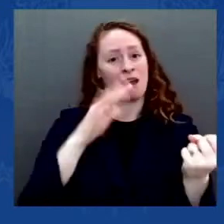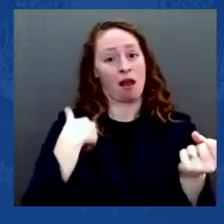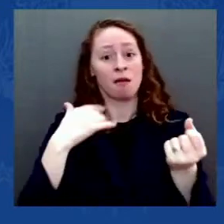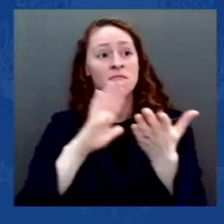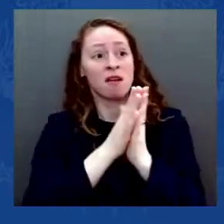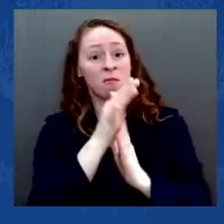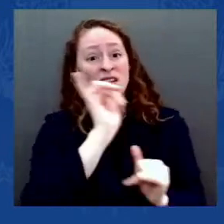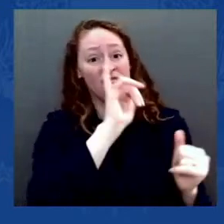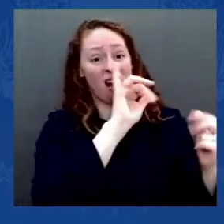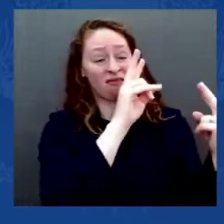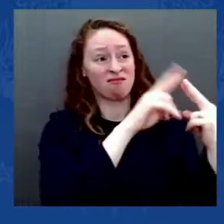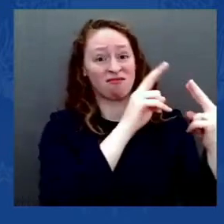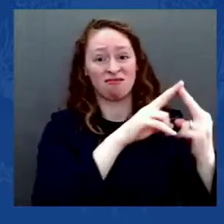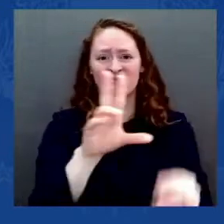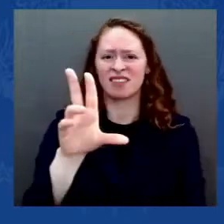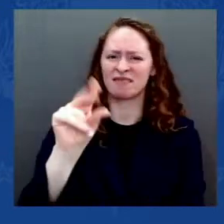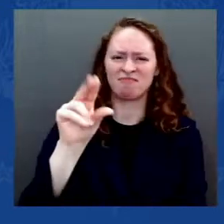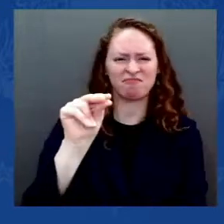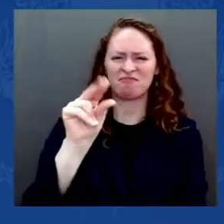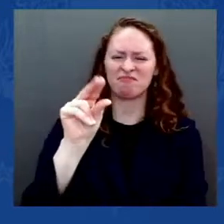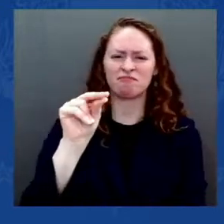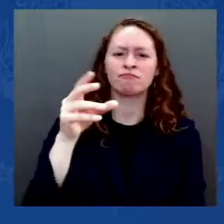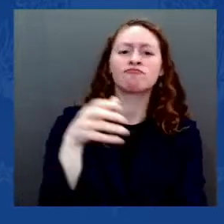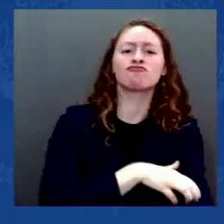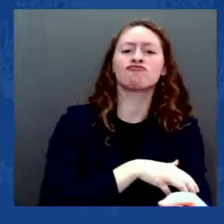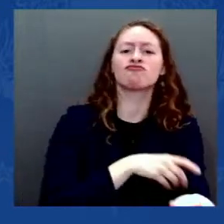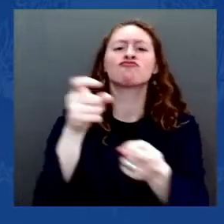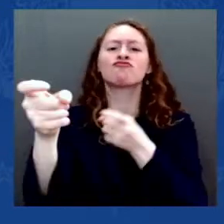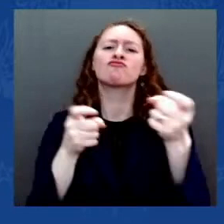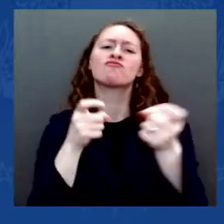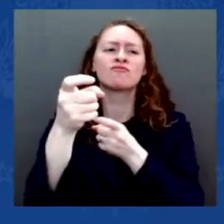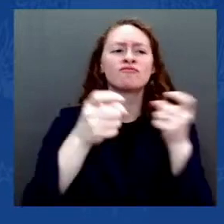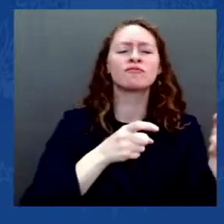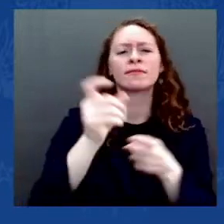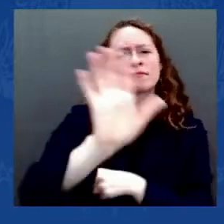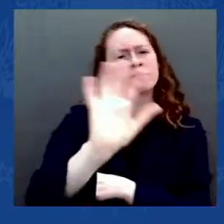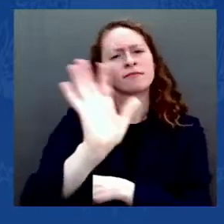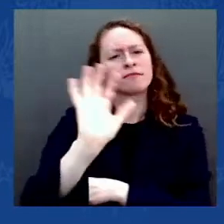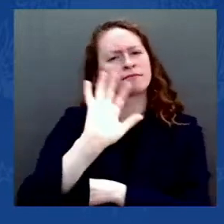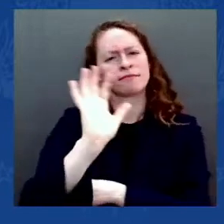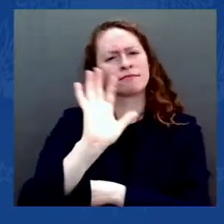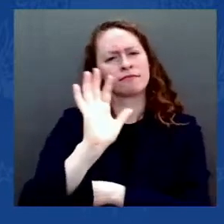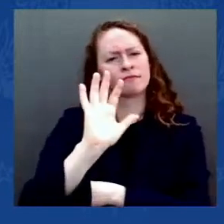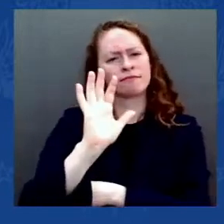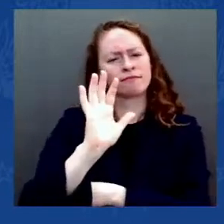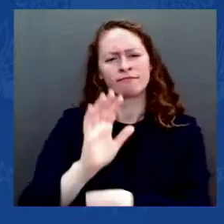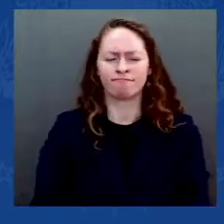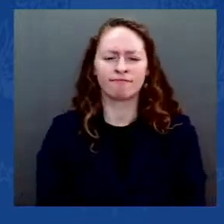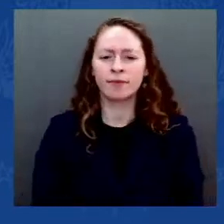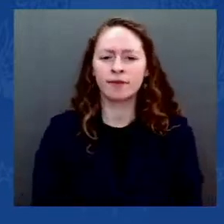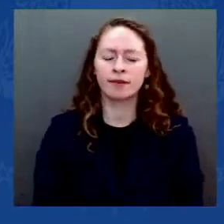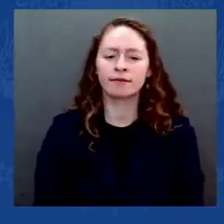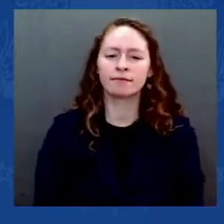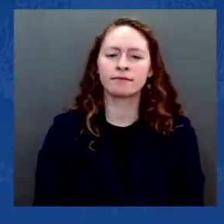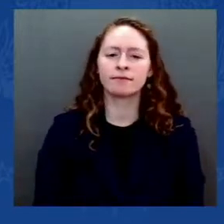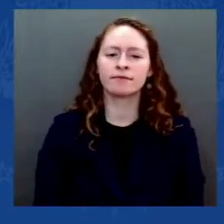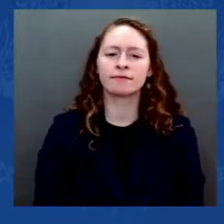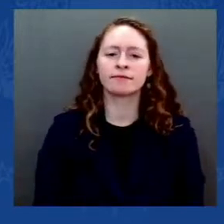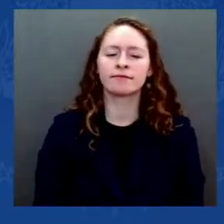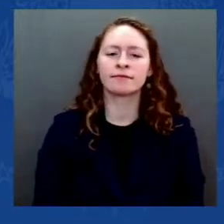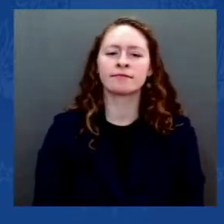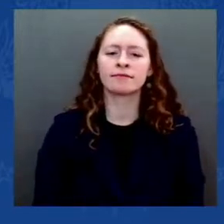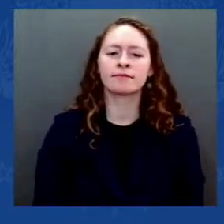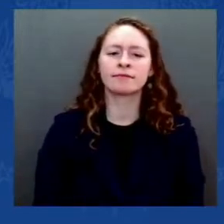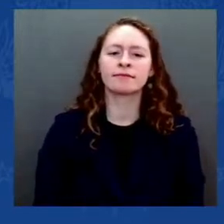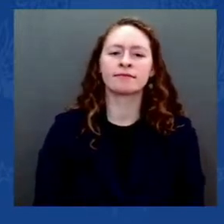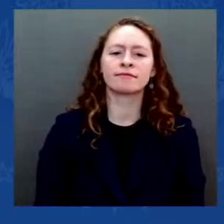Our founding fathers, as imperfect as they were, set in motion an experiment that changed